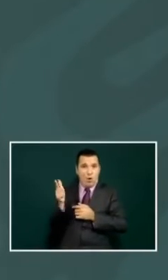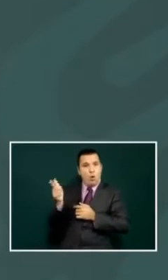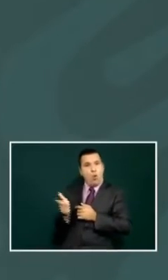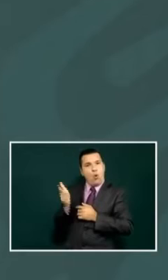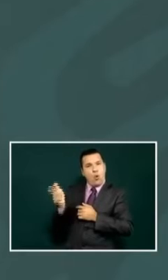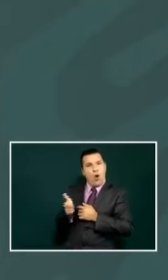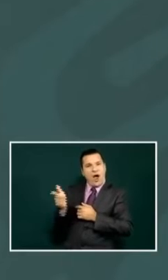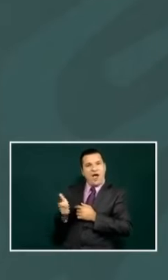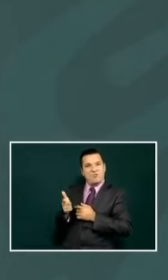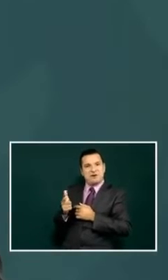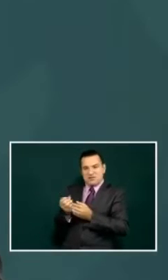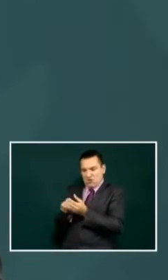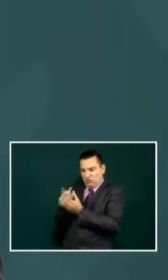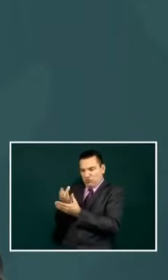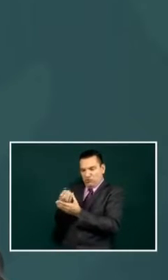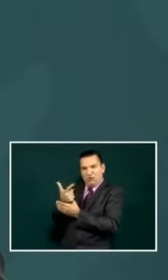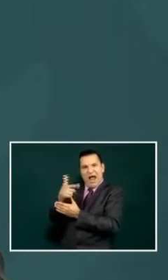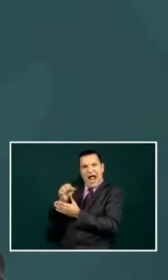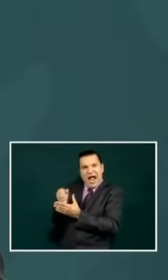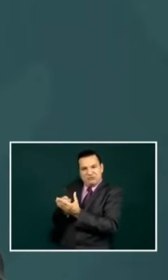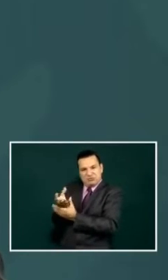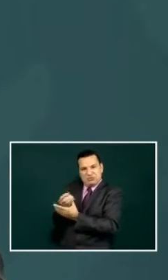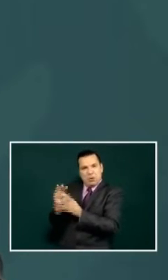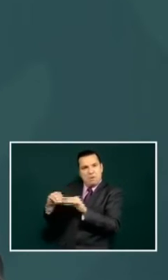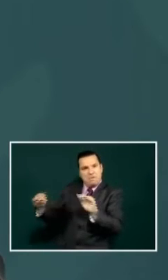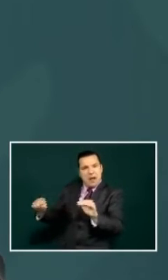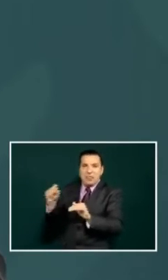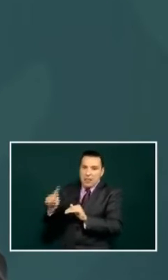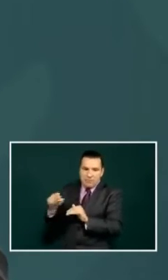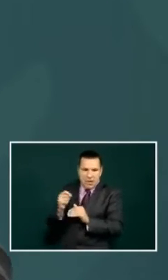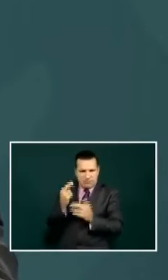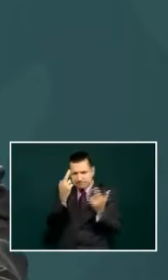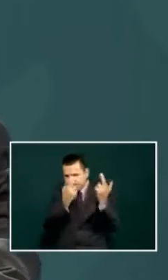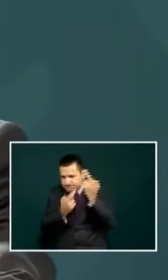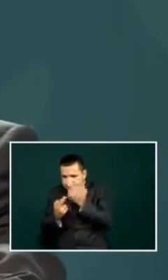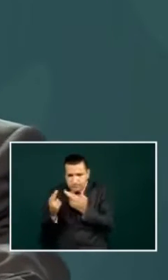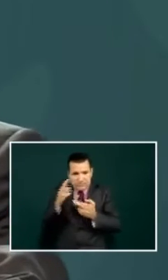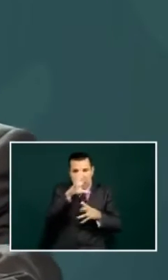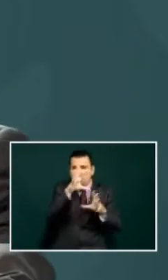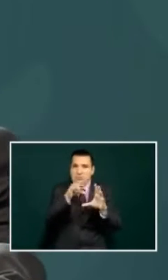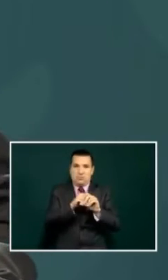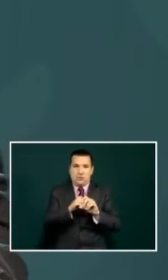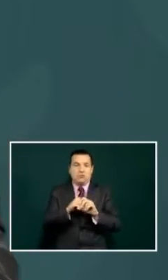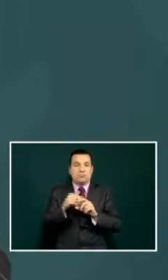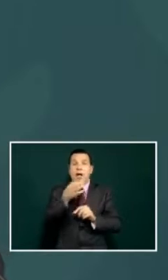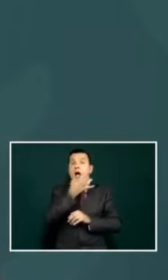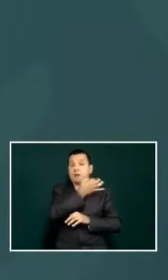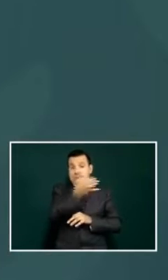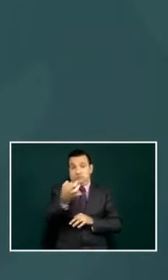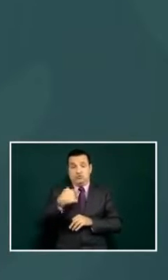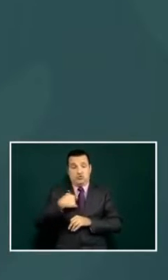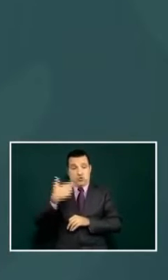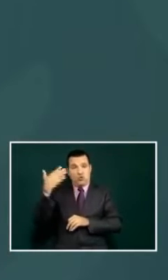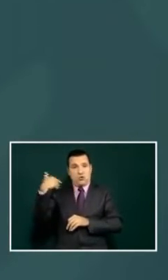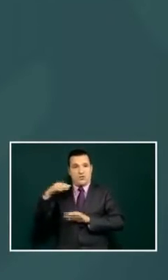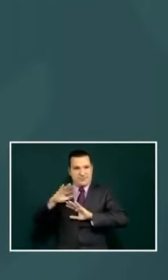to realize all of this and I inform you that now I've already had an interview with